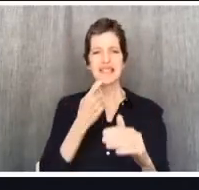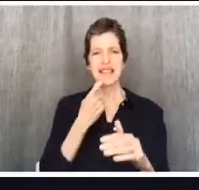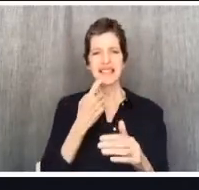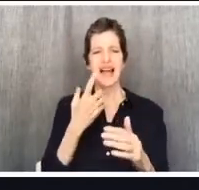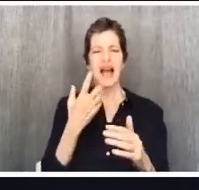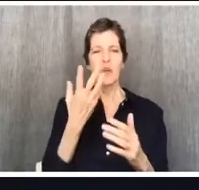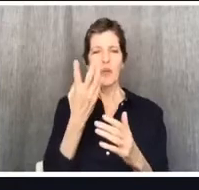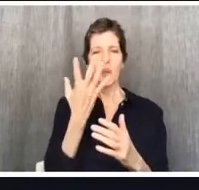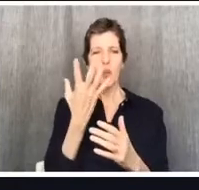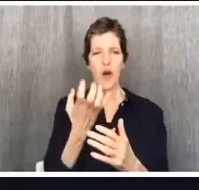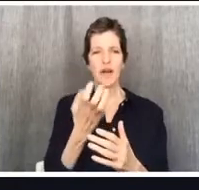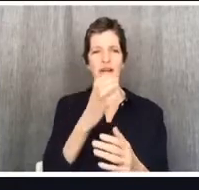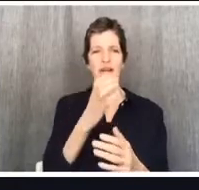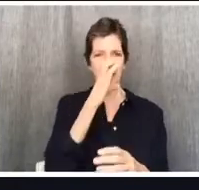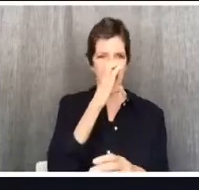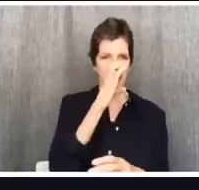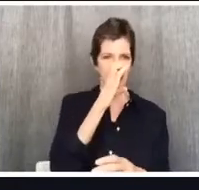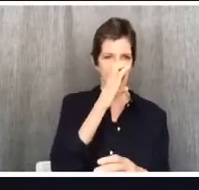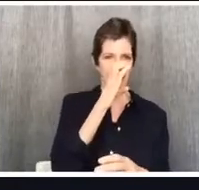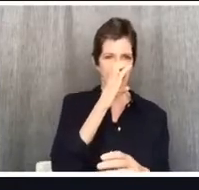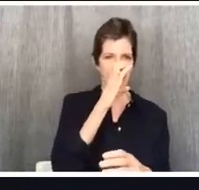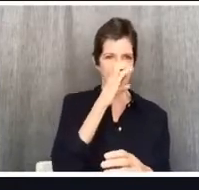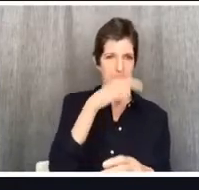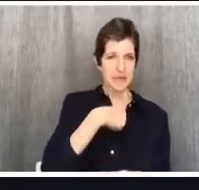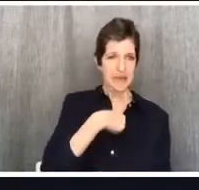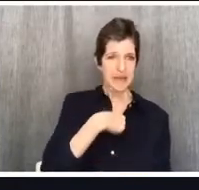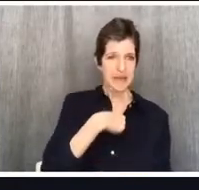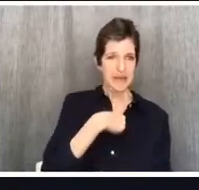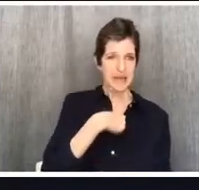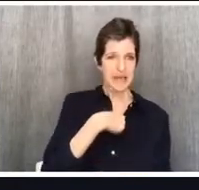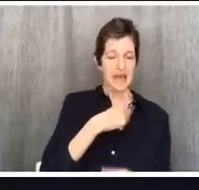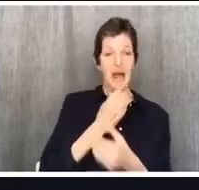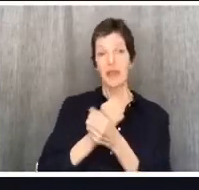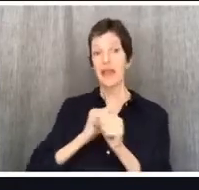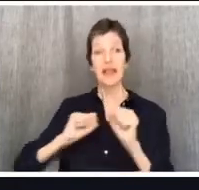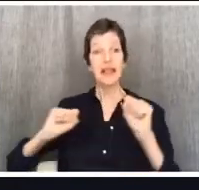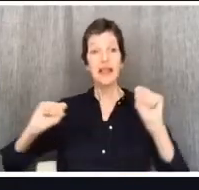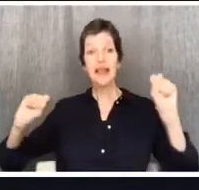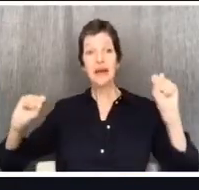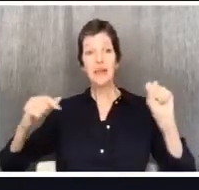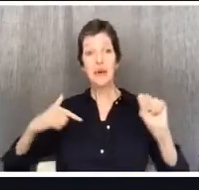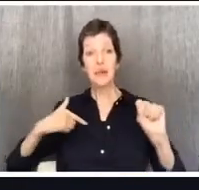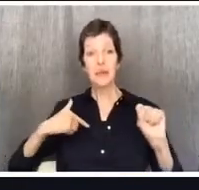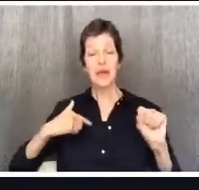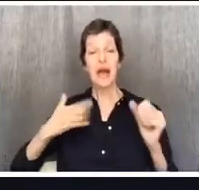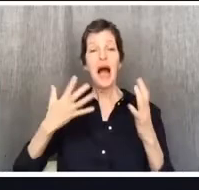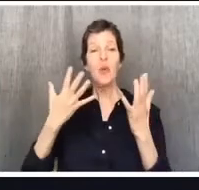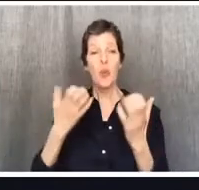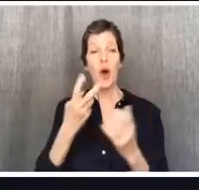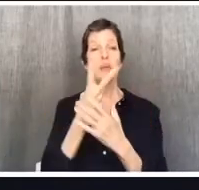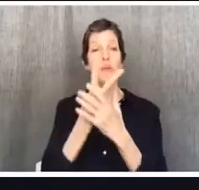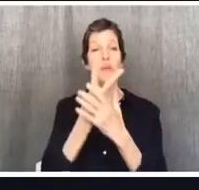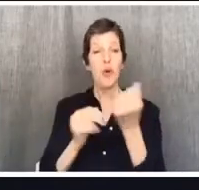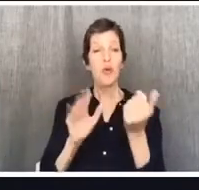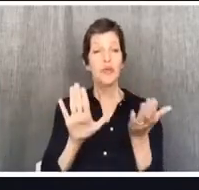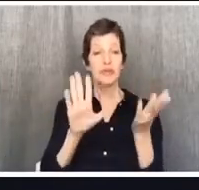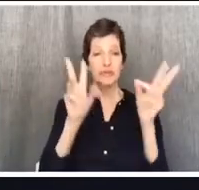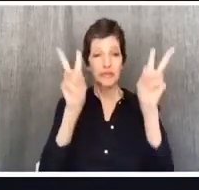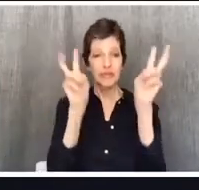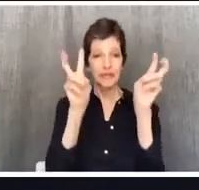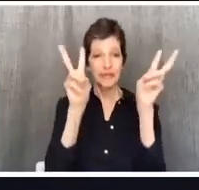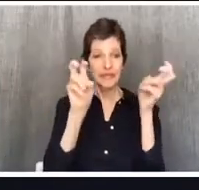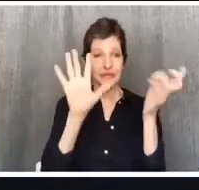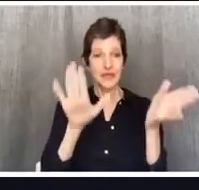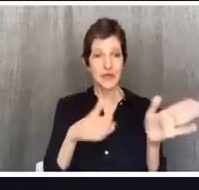put to death. Paul does this in three stages. The first is this, the foundation of Christian